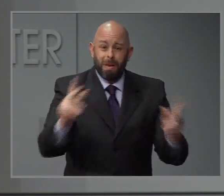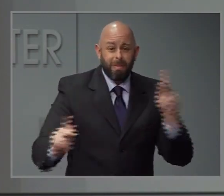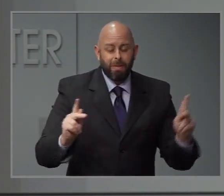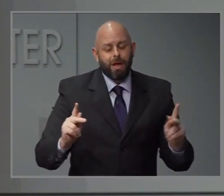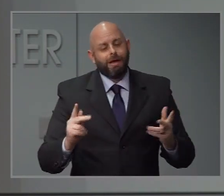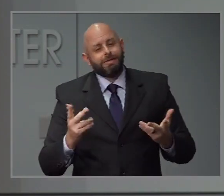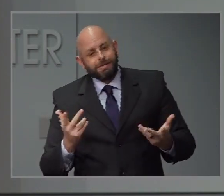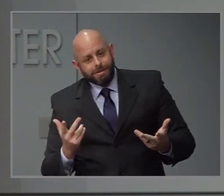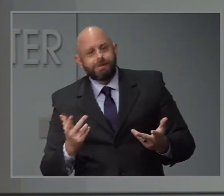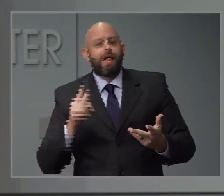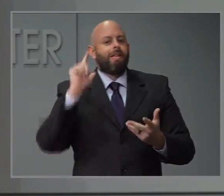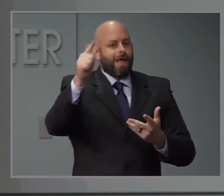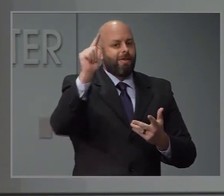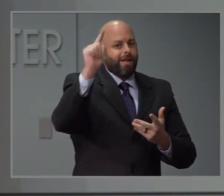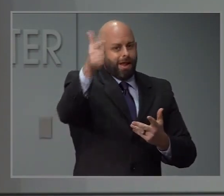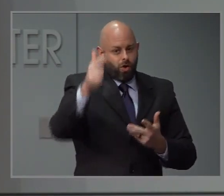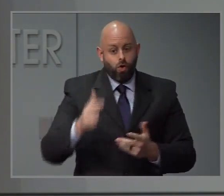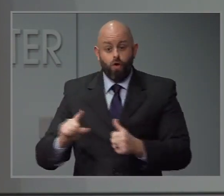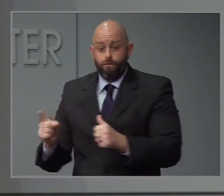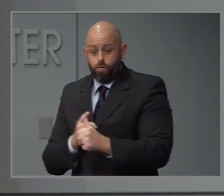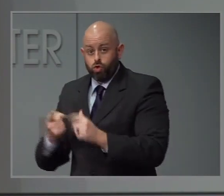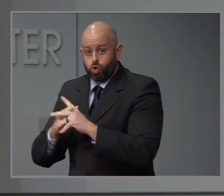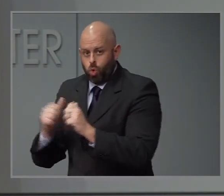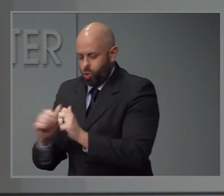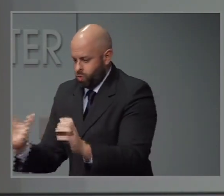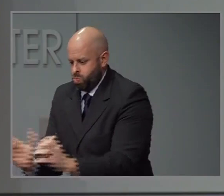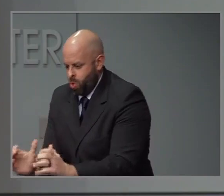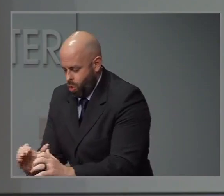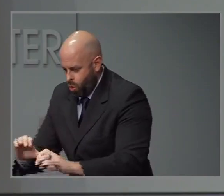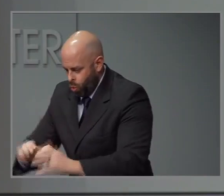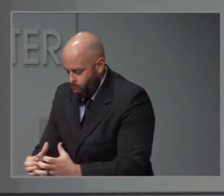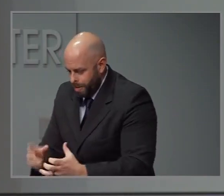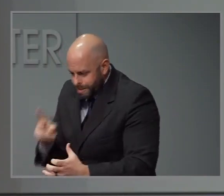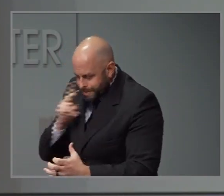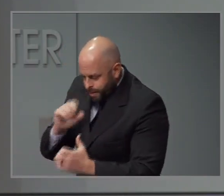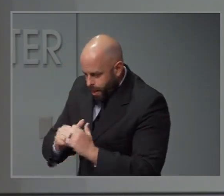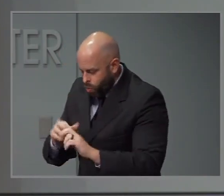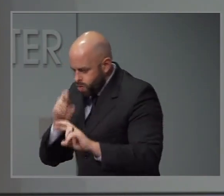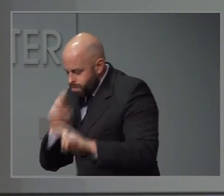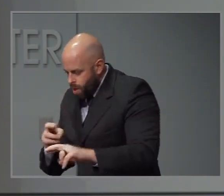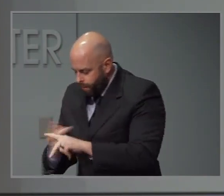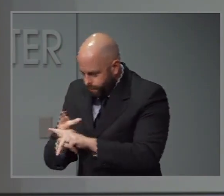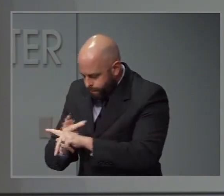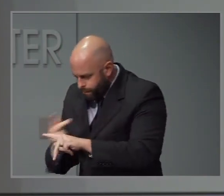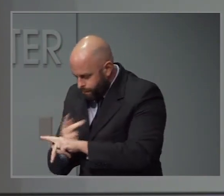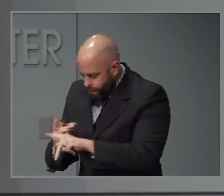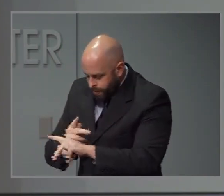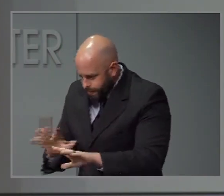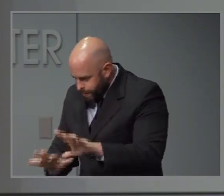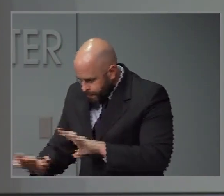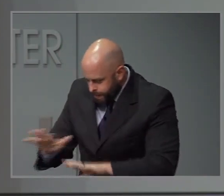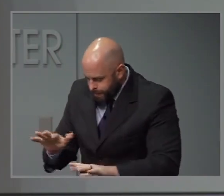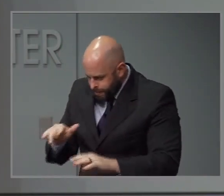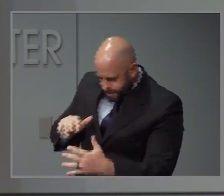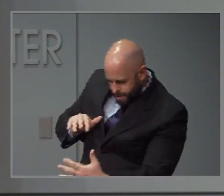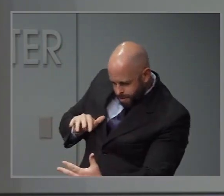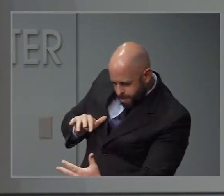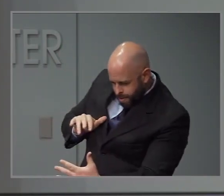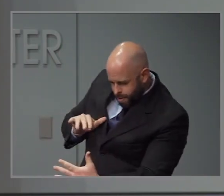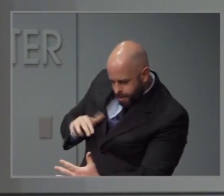done, but then they go to larger and larger ones. And they're looking to see how folks respond to that and see if there's any side effects unintended